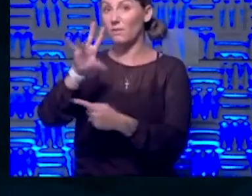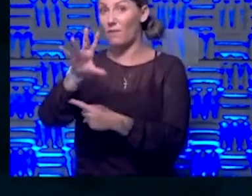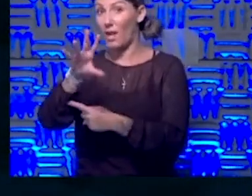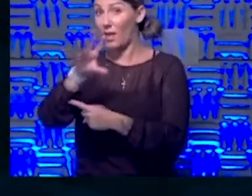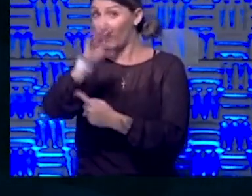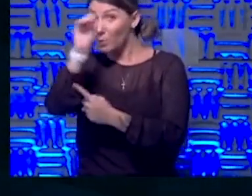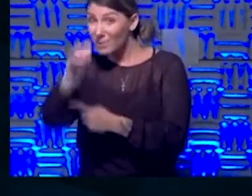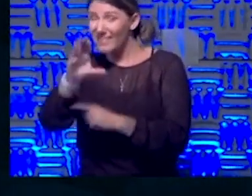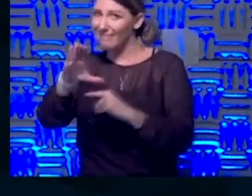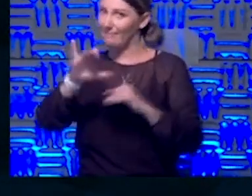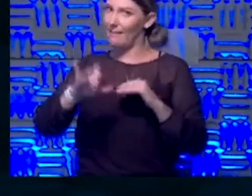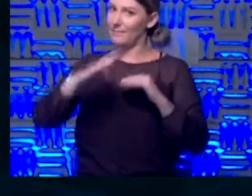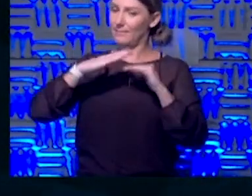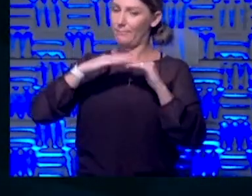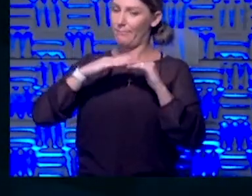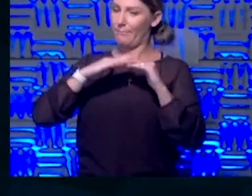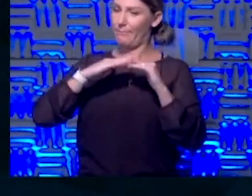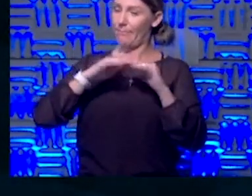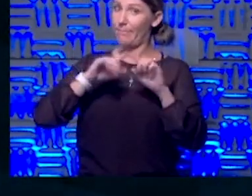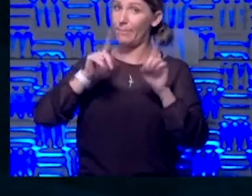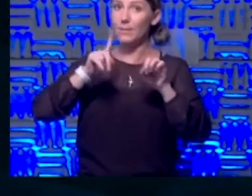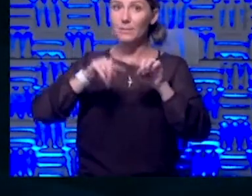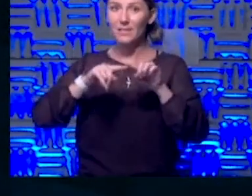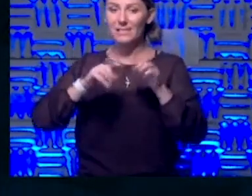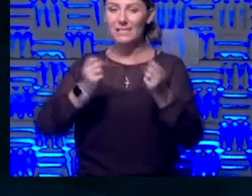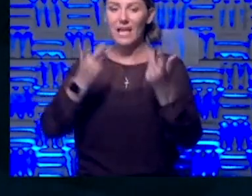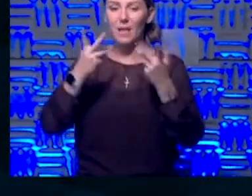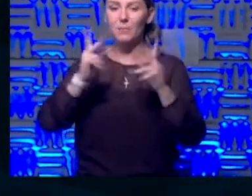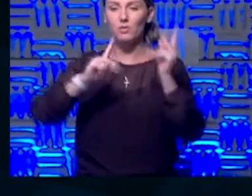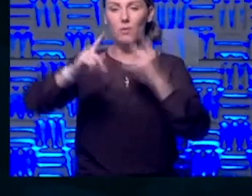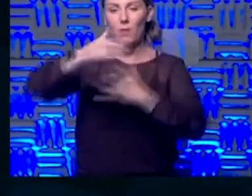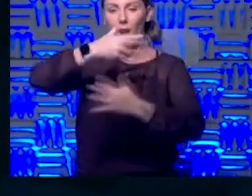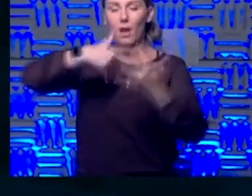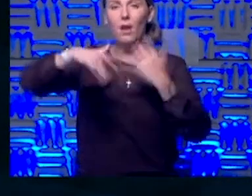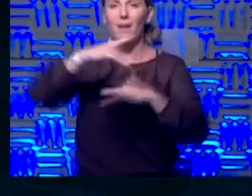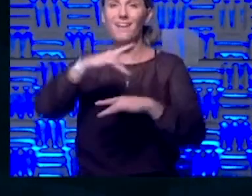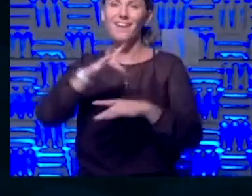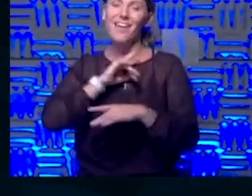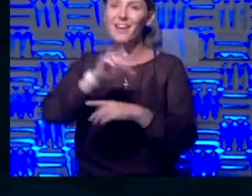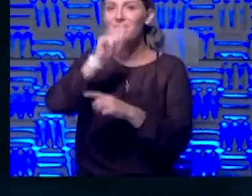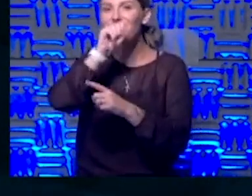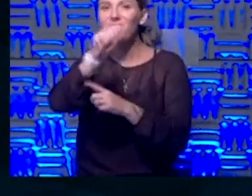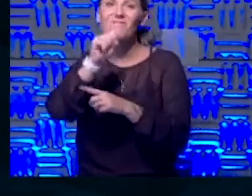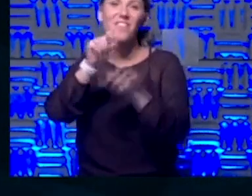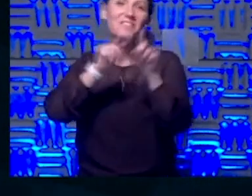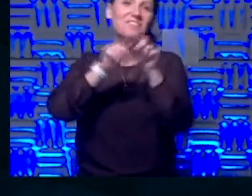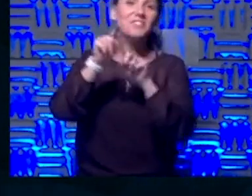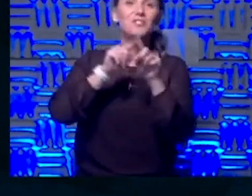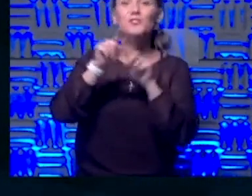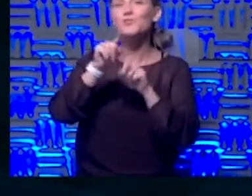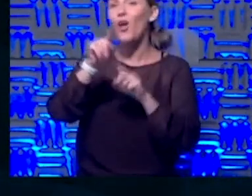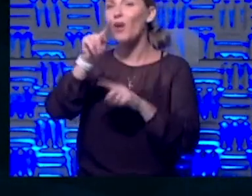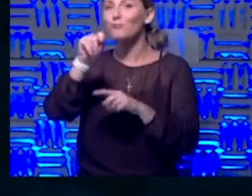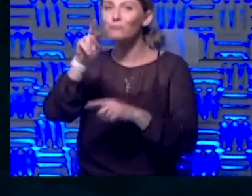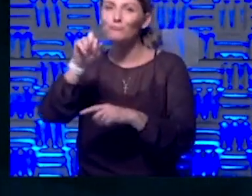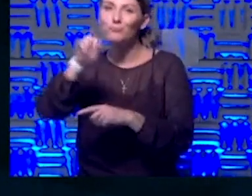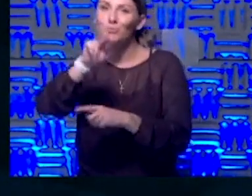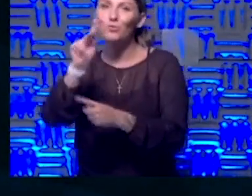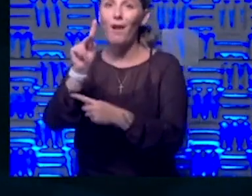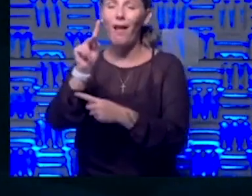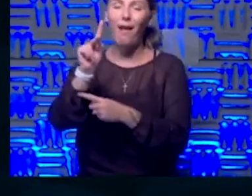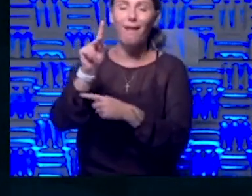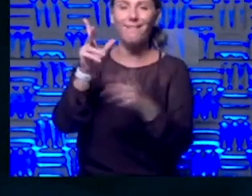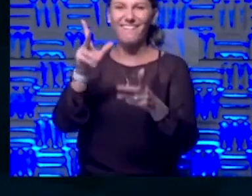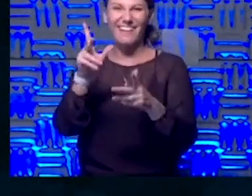that's contingent on how much people interact together. And I love the Star Trek references. Um, I myself is a